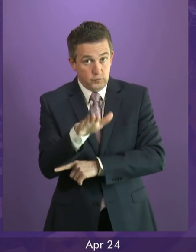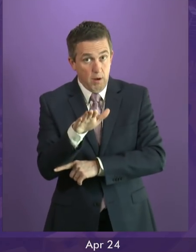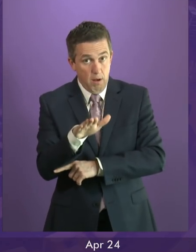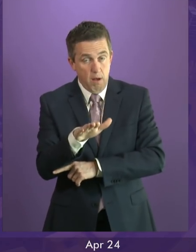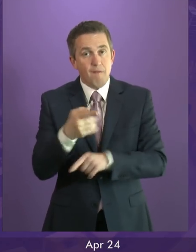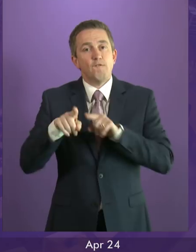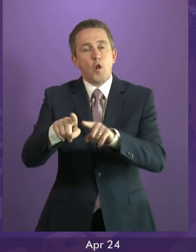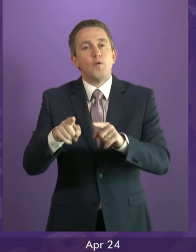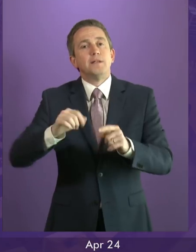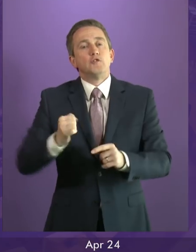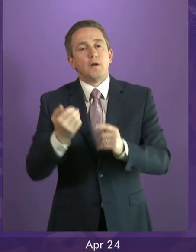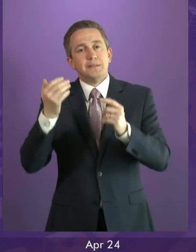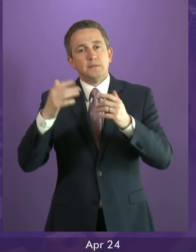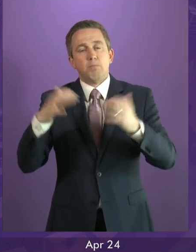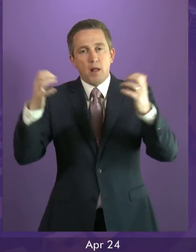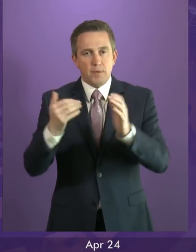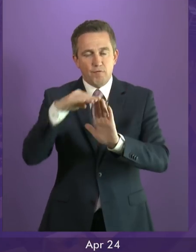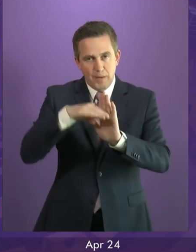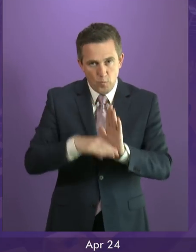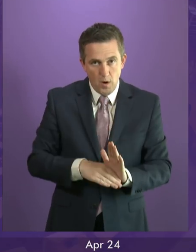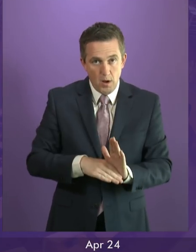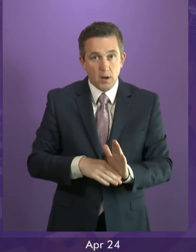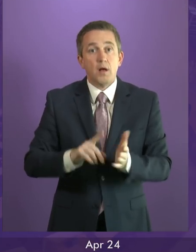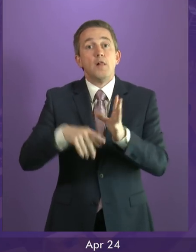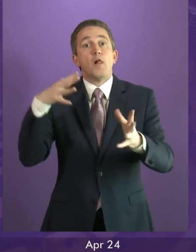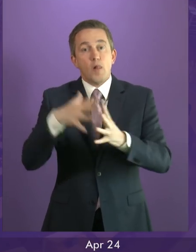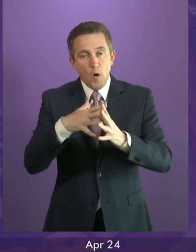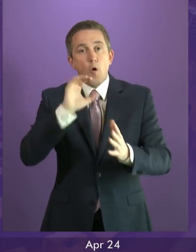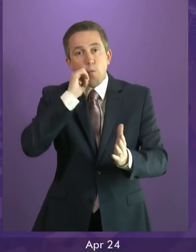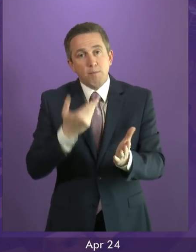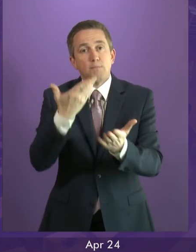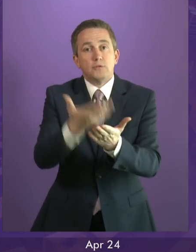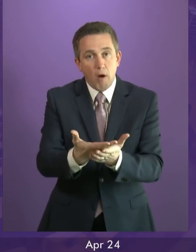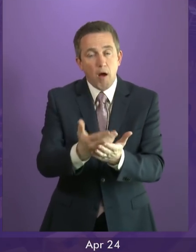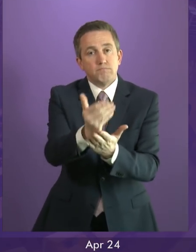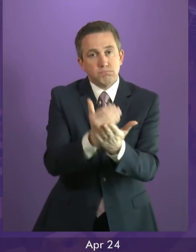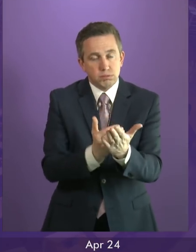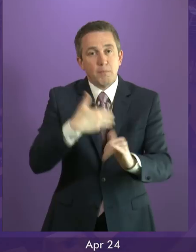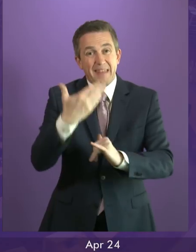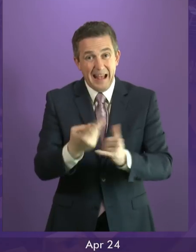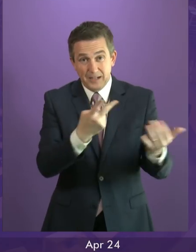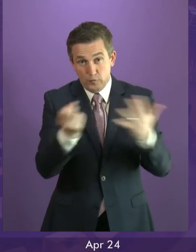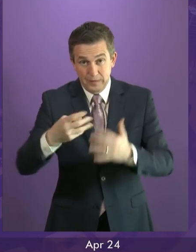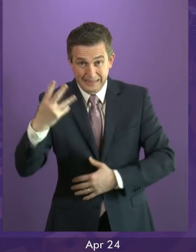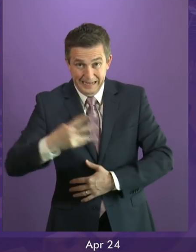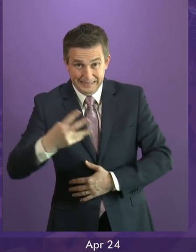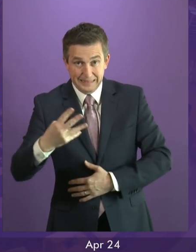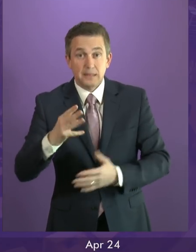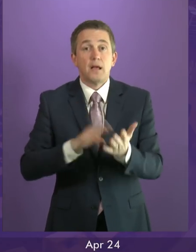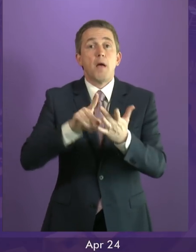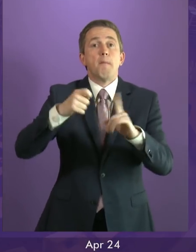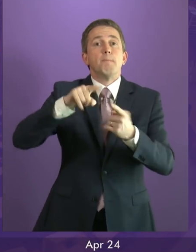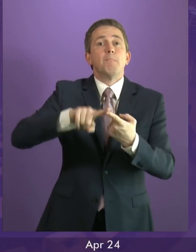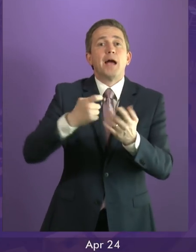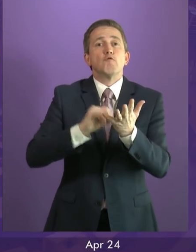Parliament. We will aim for this legislation to be on the statute book by the end of this year. Mike Russell will set out the details